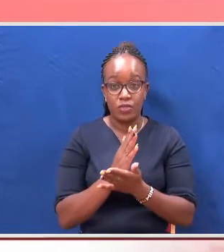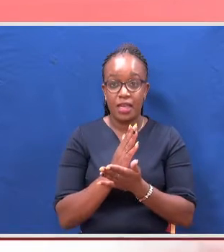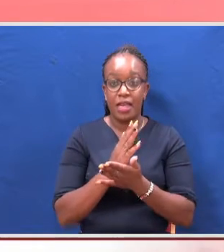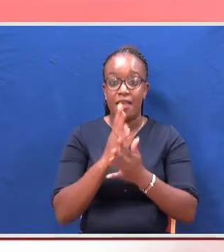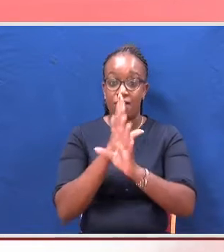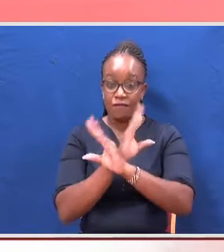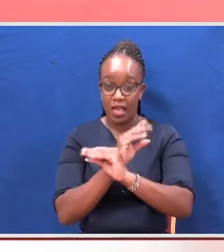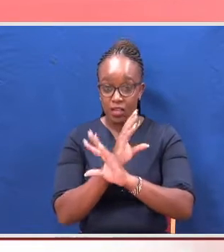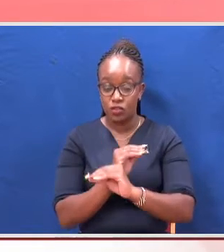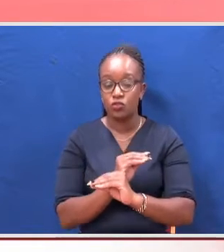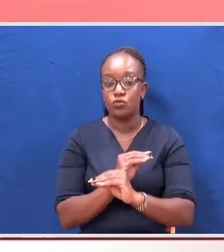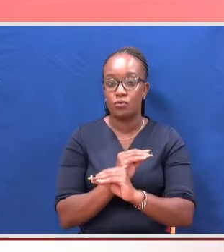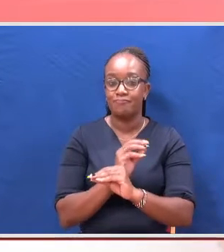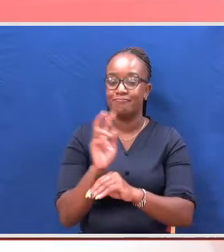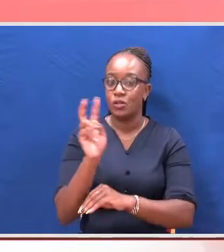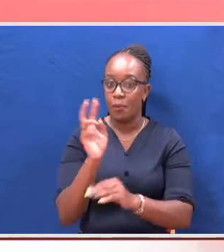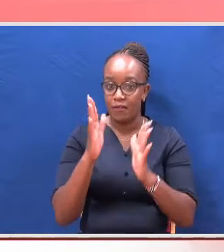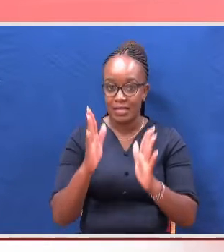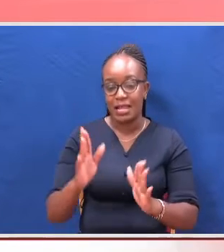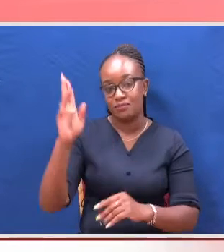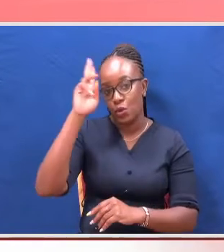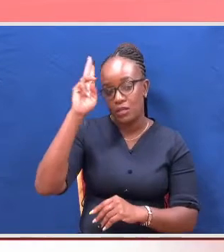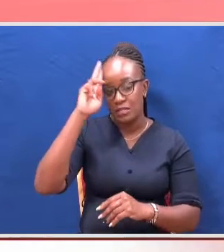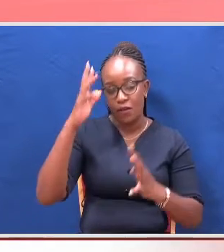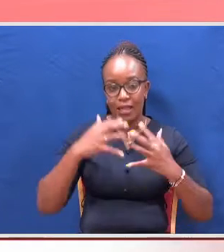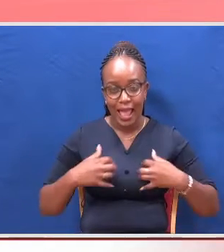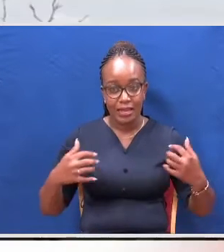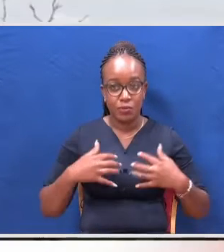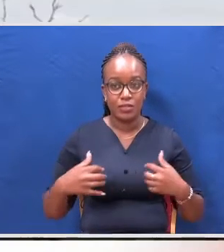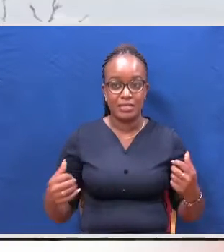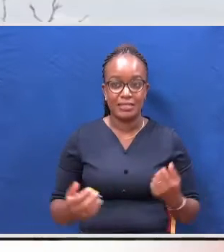here is ruth mulandi with that story from balule nature reserve